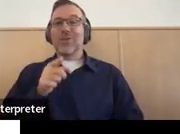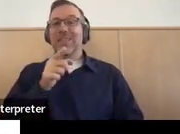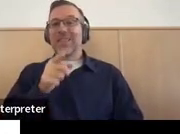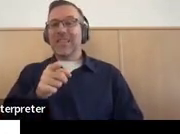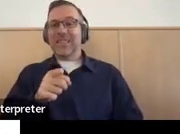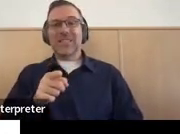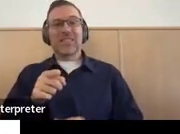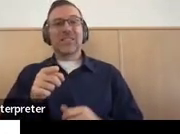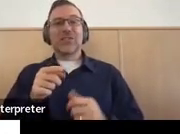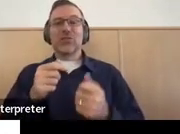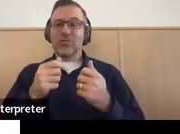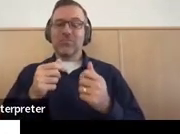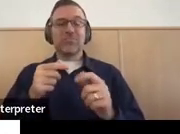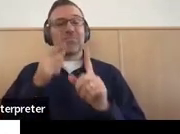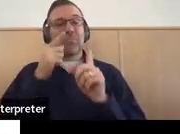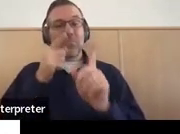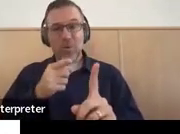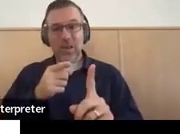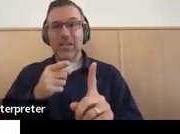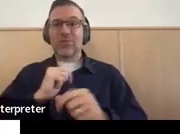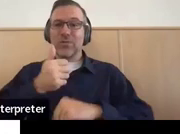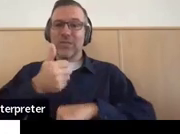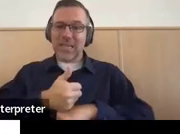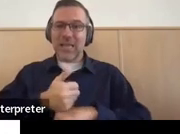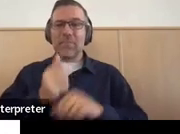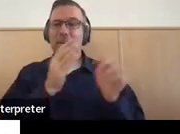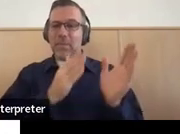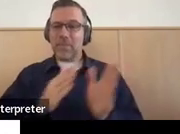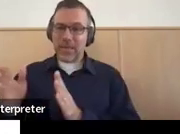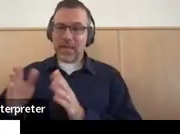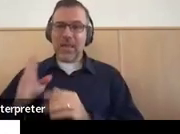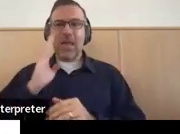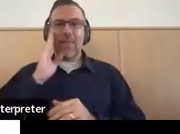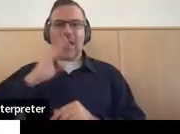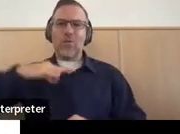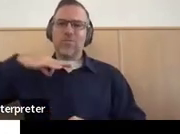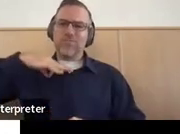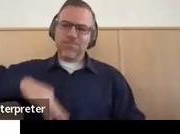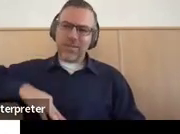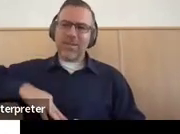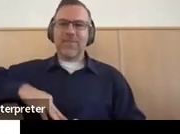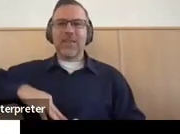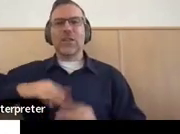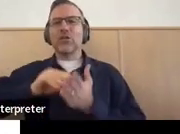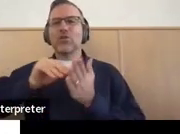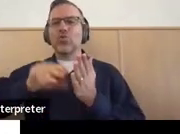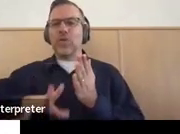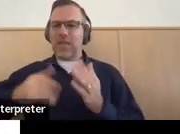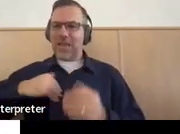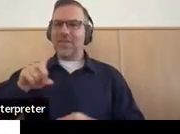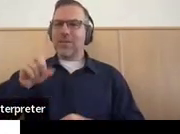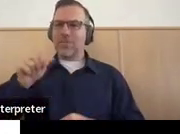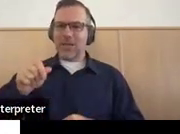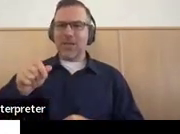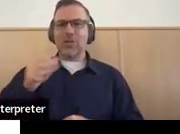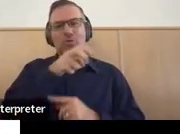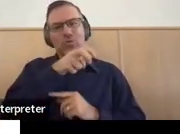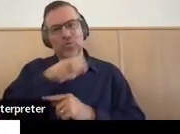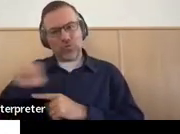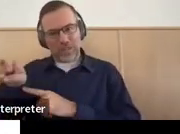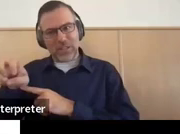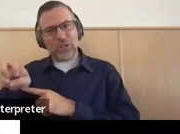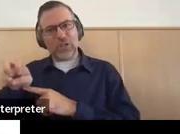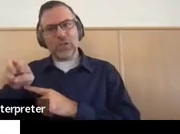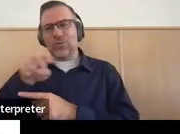plan that can help a student with disabilities transition into post secondary life in a more meaningful